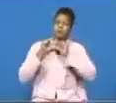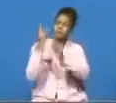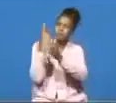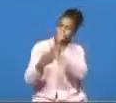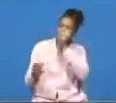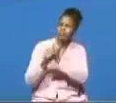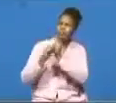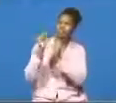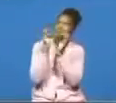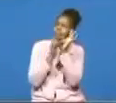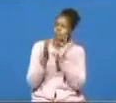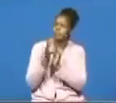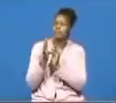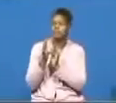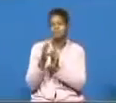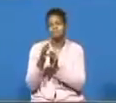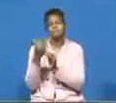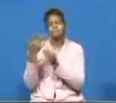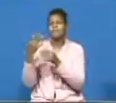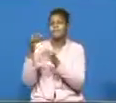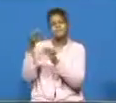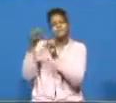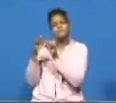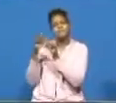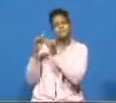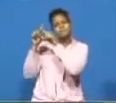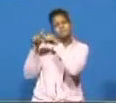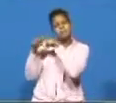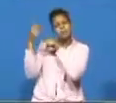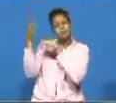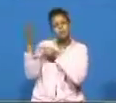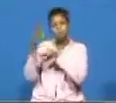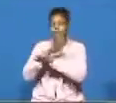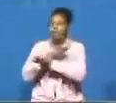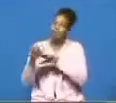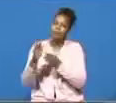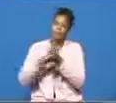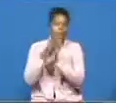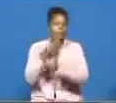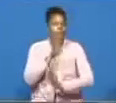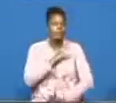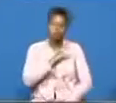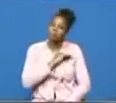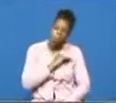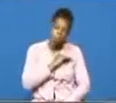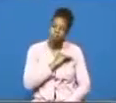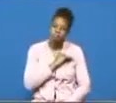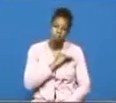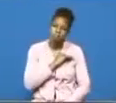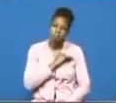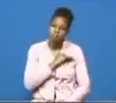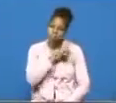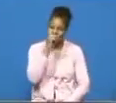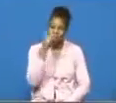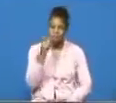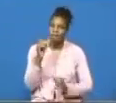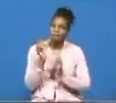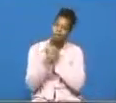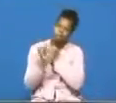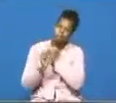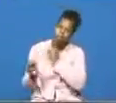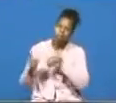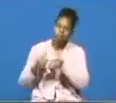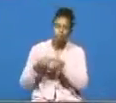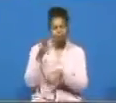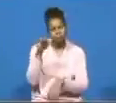jesus keep putting your faith in him and don't get discouraged because of the way you know one